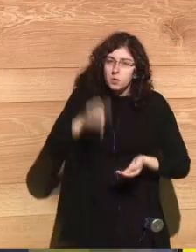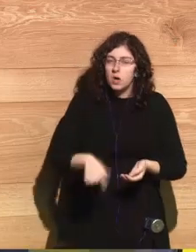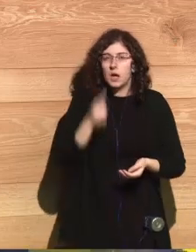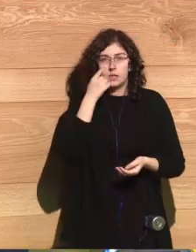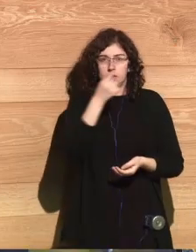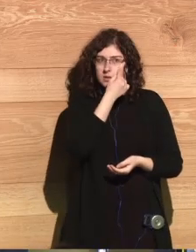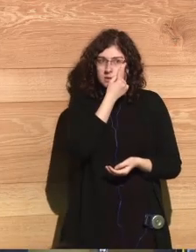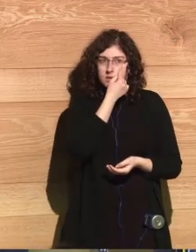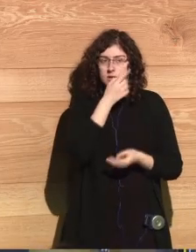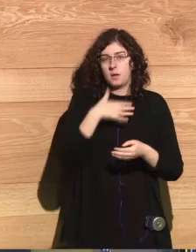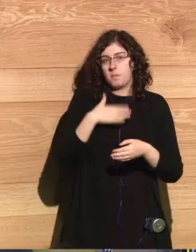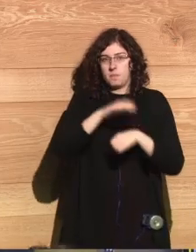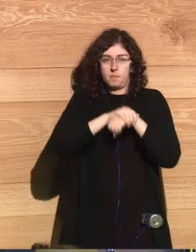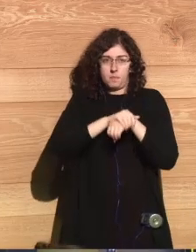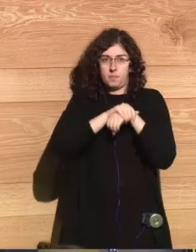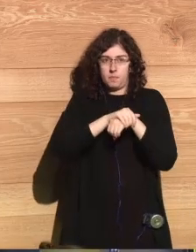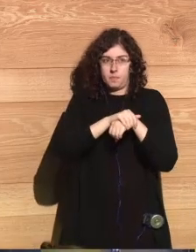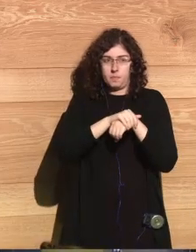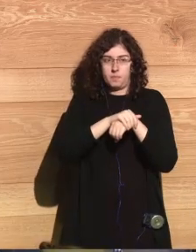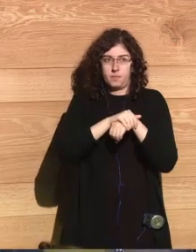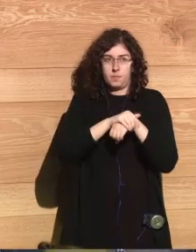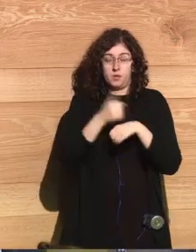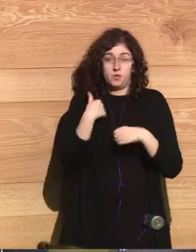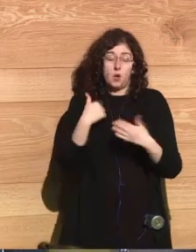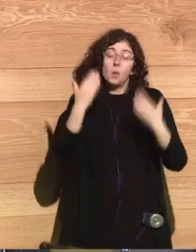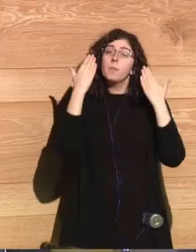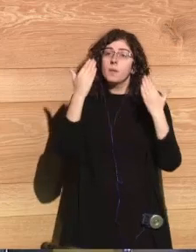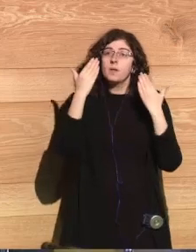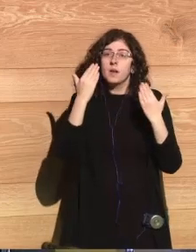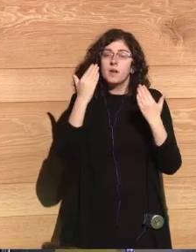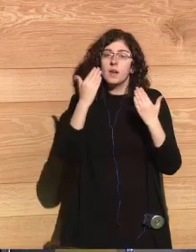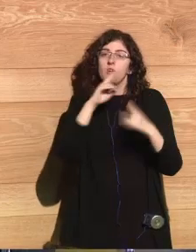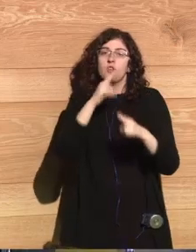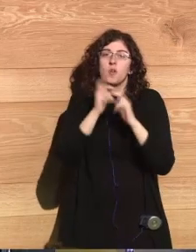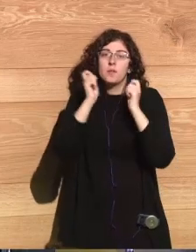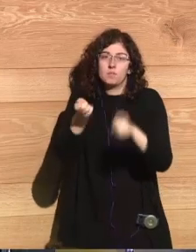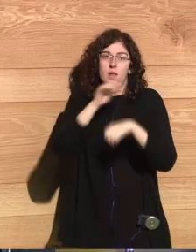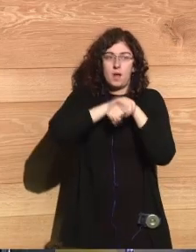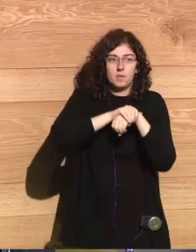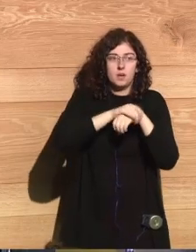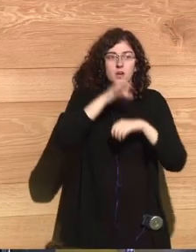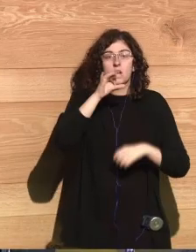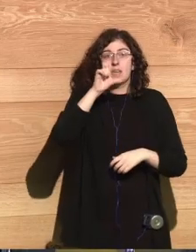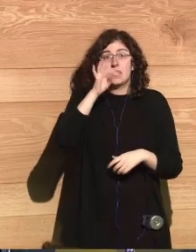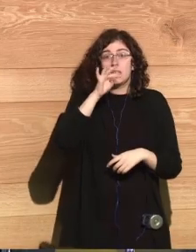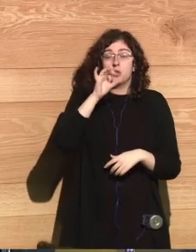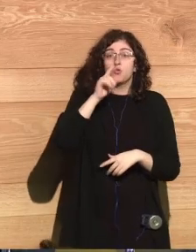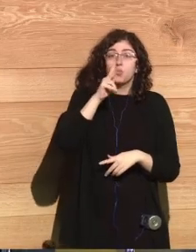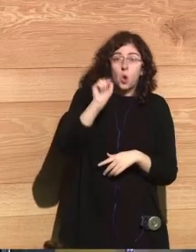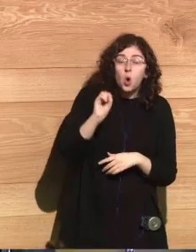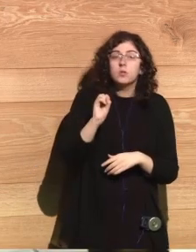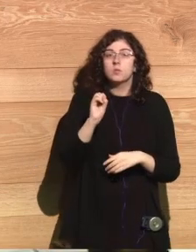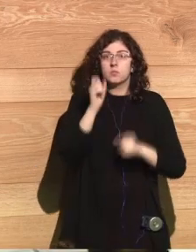this witness and the testimony of my dear friend will have the privilege of calling a friend,